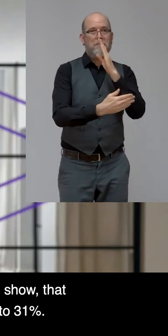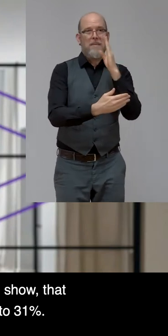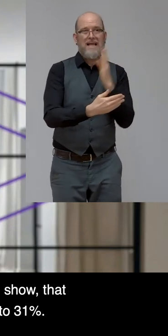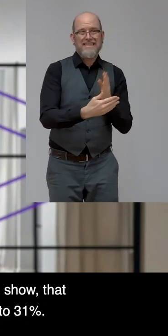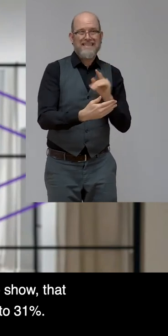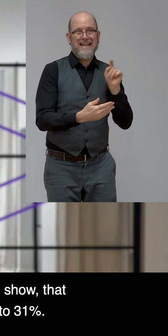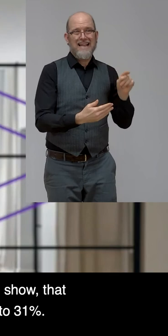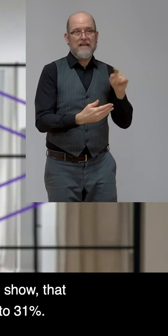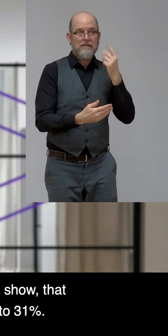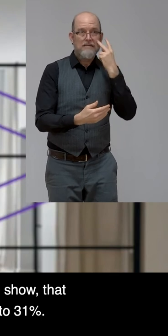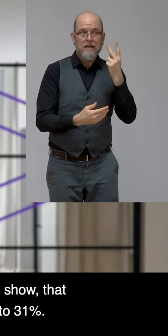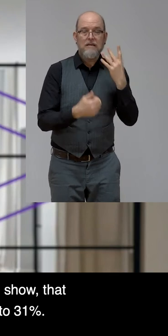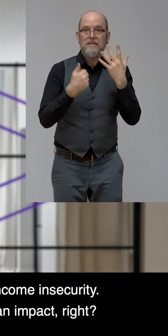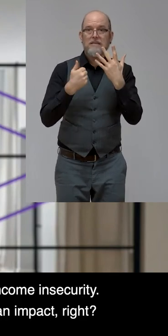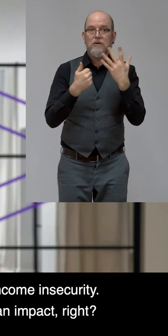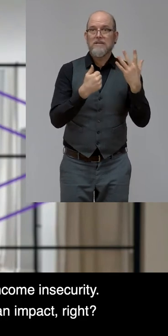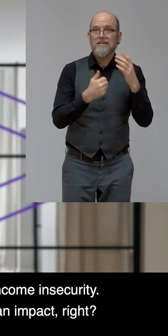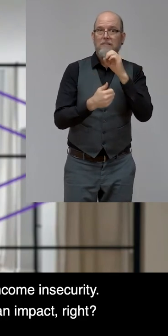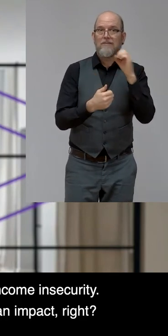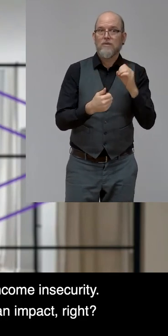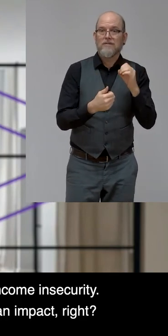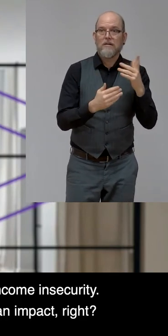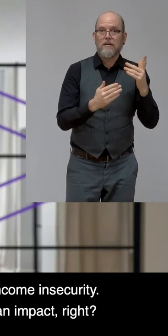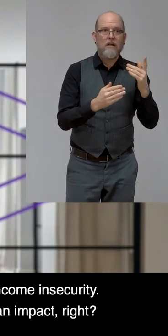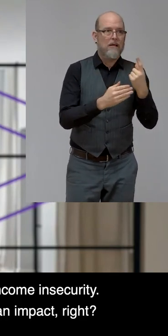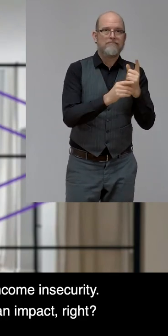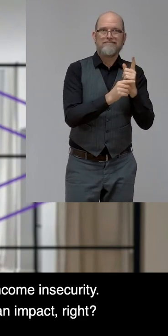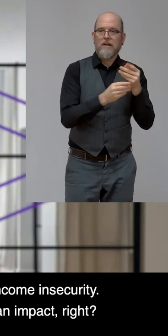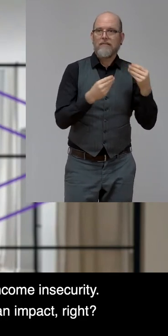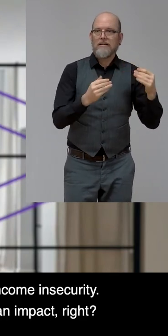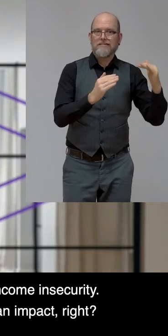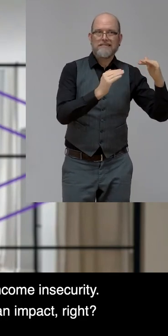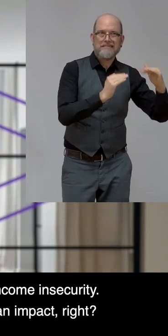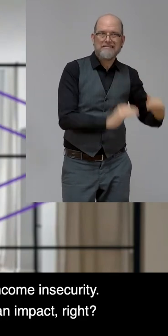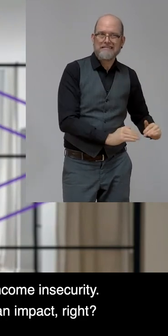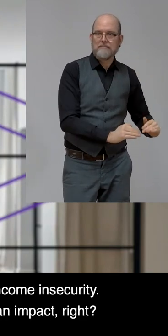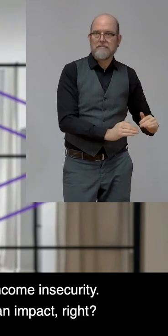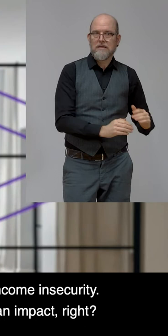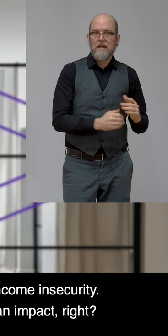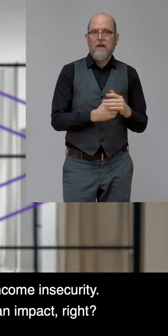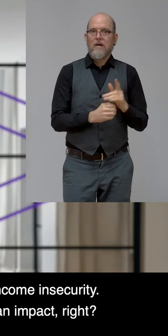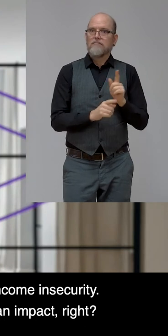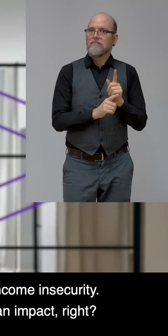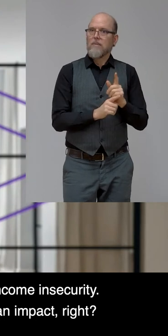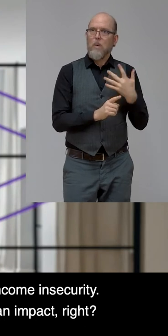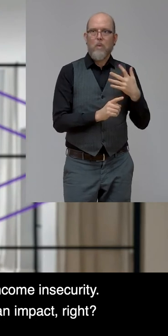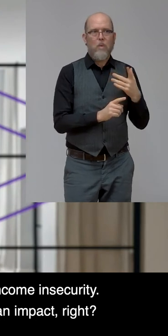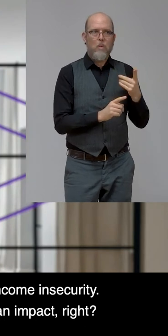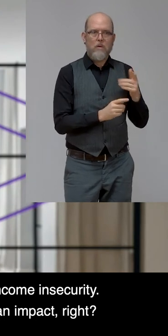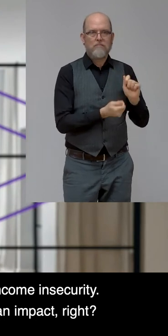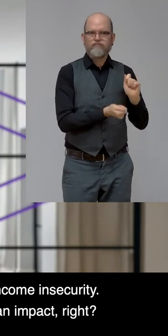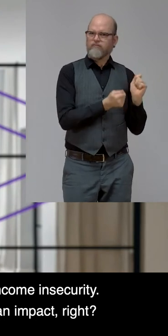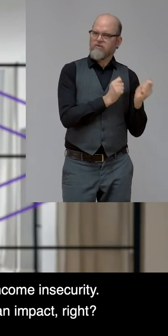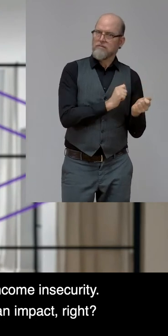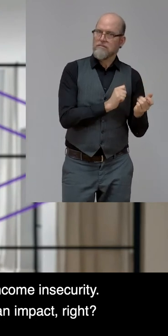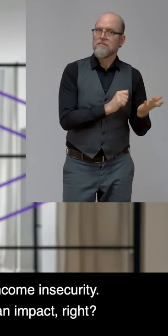and dropping to 31%. So clearly it's had an impact. And again, that's around job income and security, but